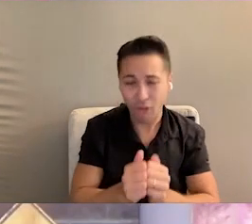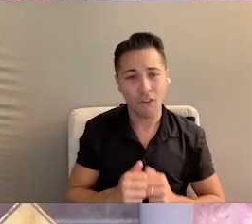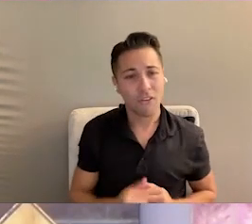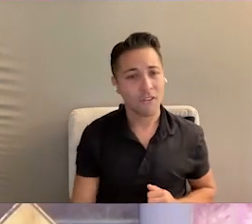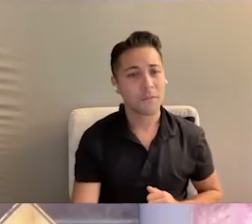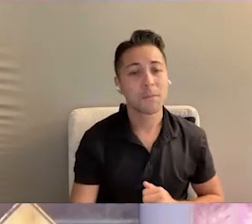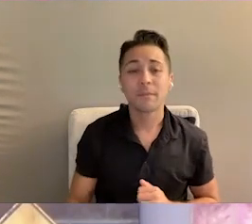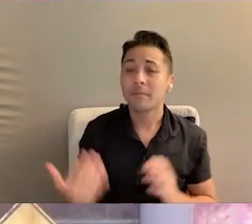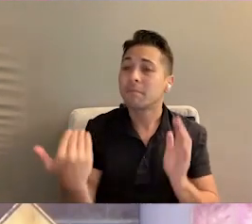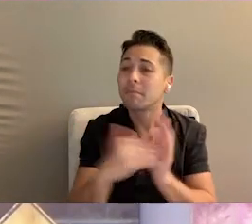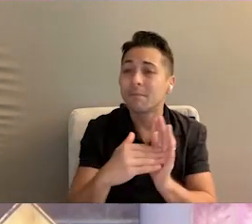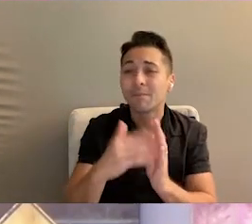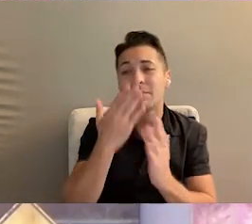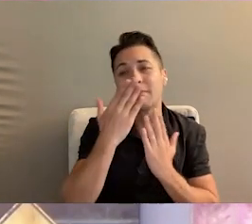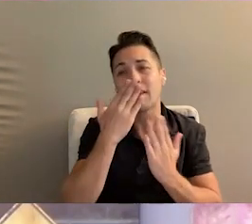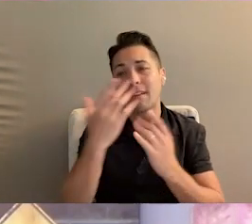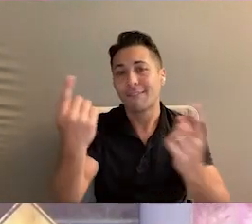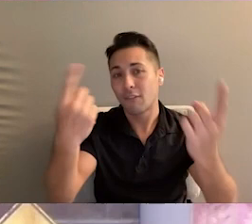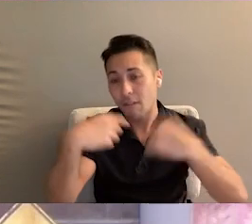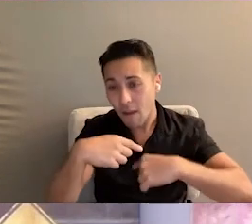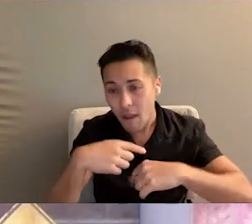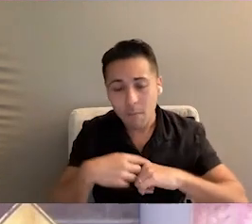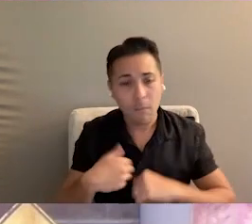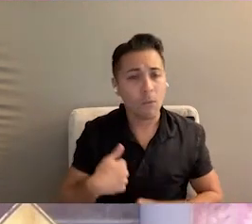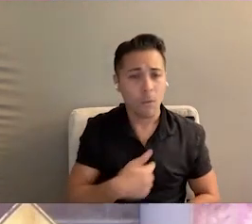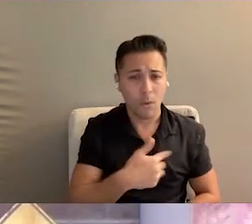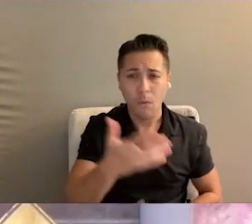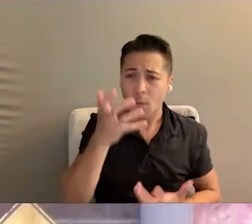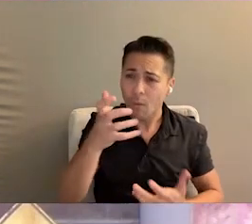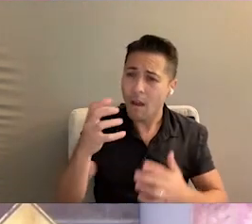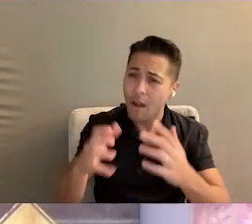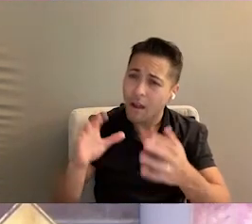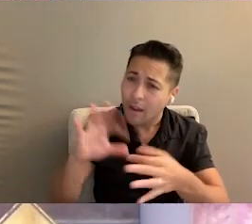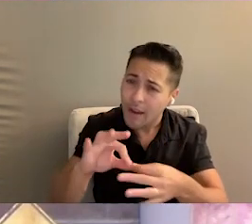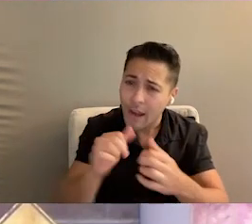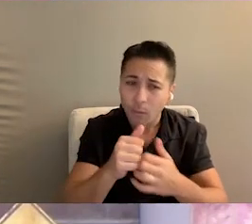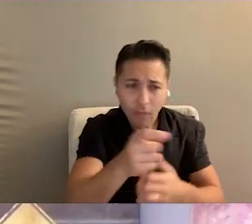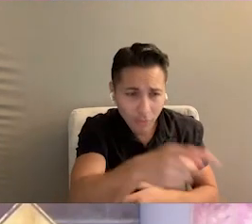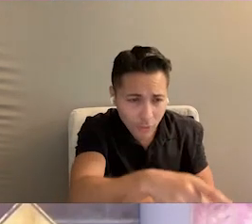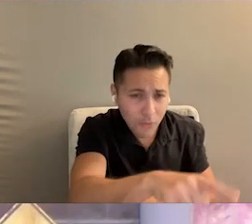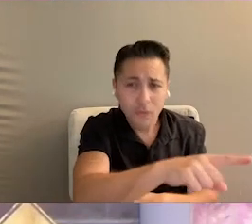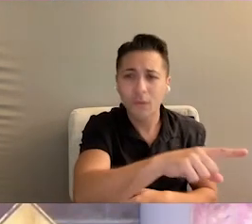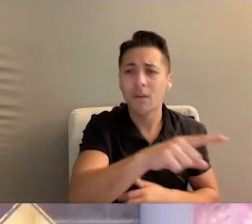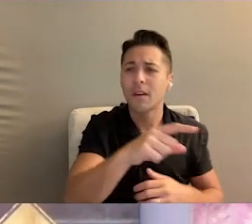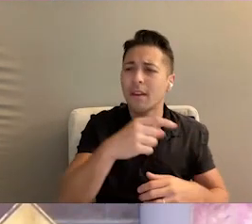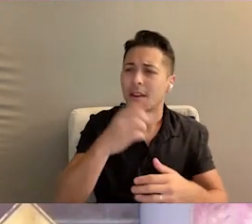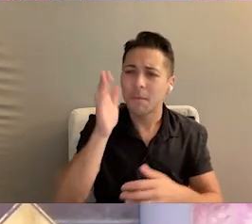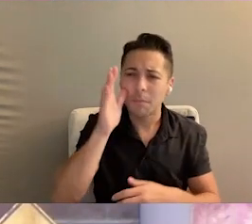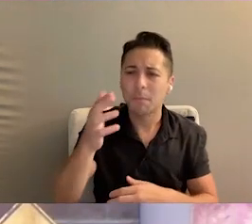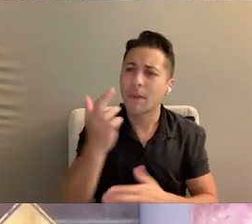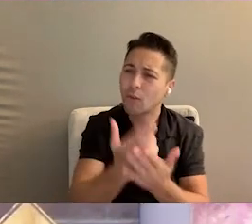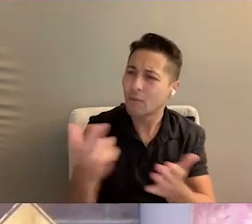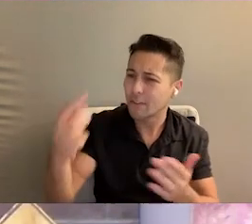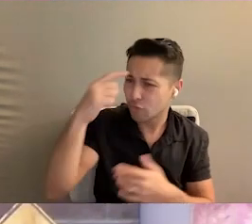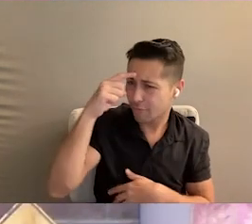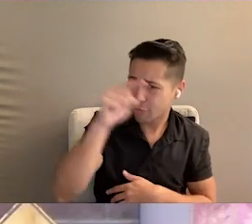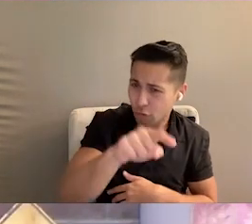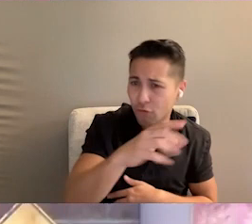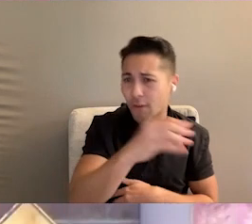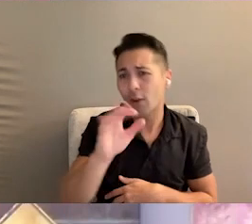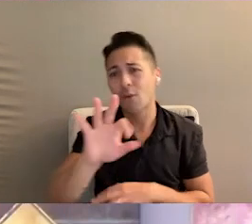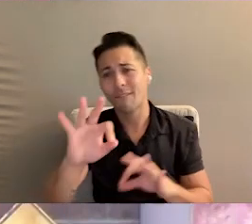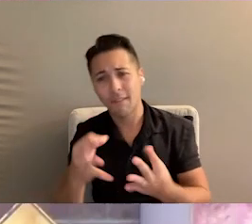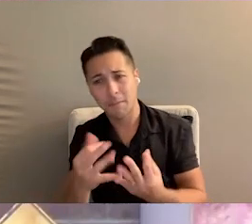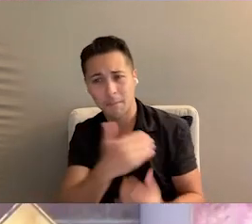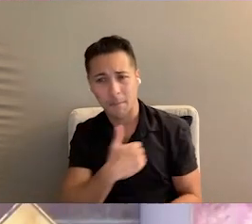Again, I thank you for coming. We would love to connect with you and be a resource for you and your loved